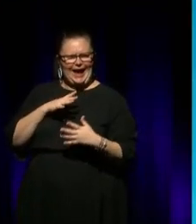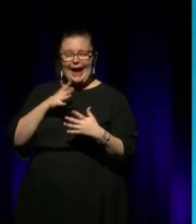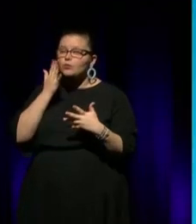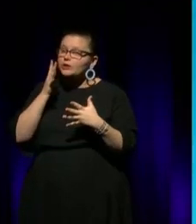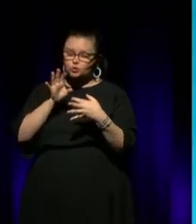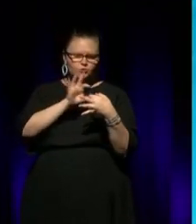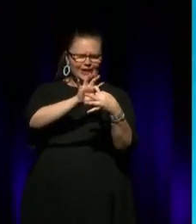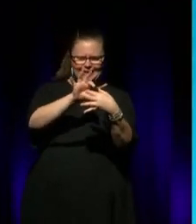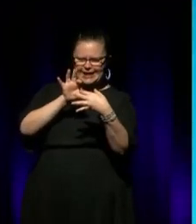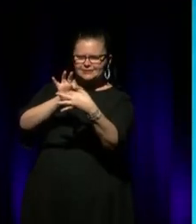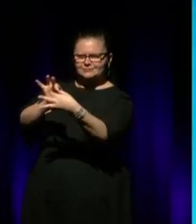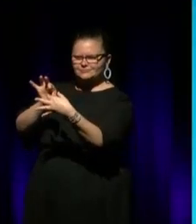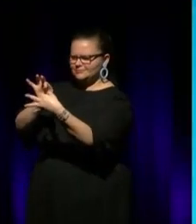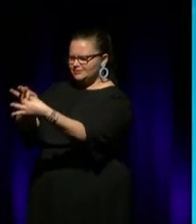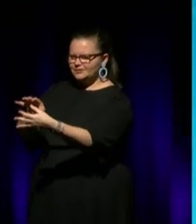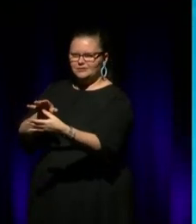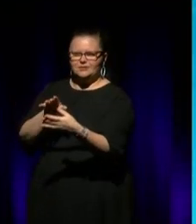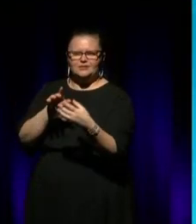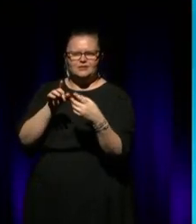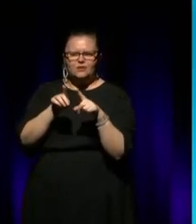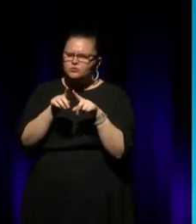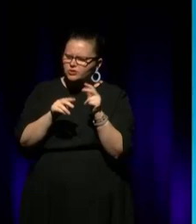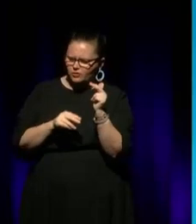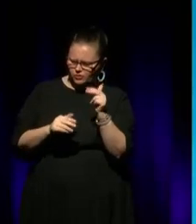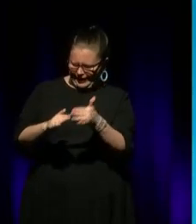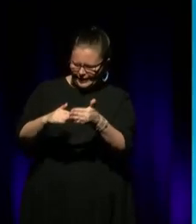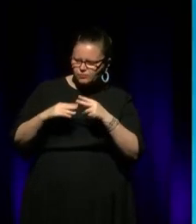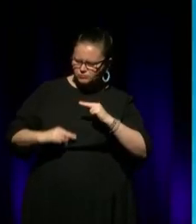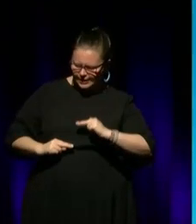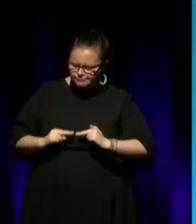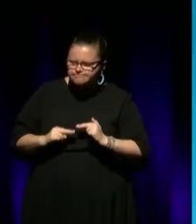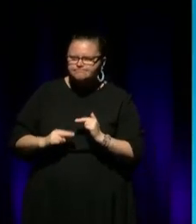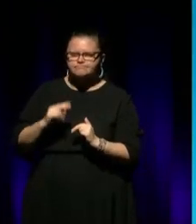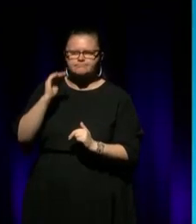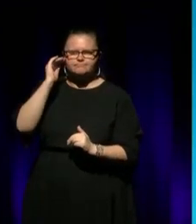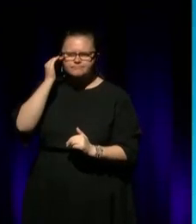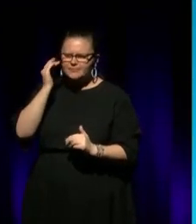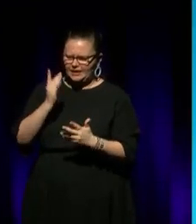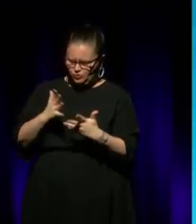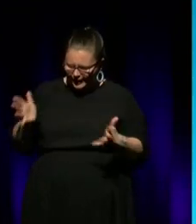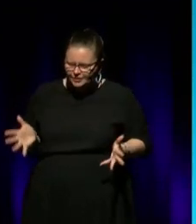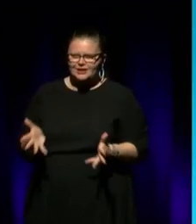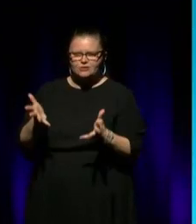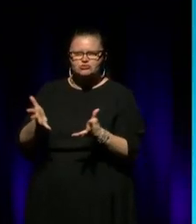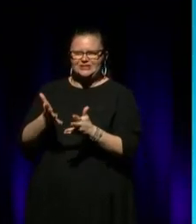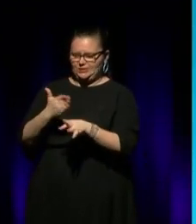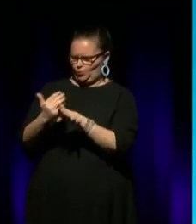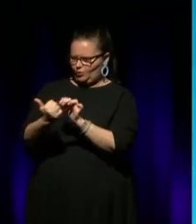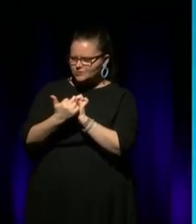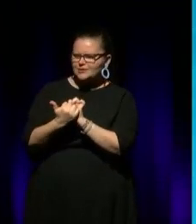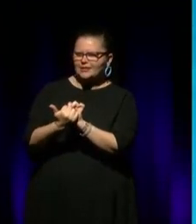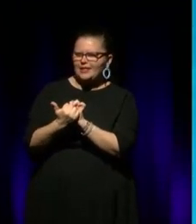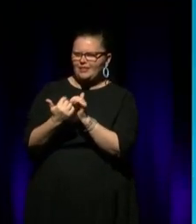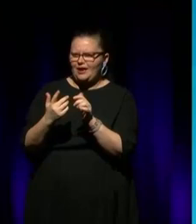that, they build that sense of, you know, persistence. And they help you. They push you along. They work together. you create a